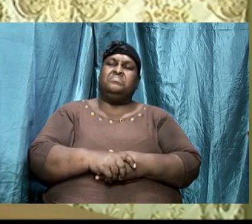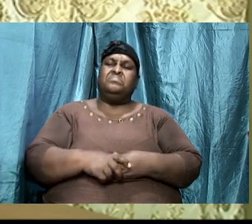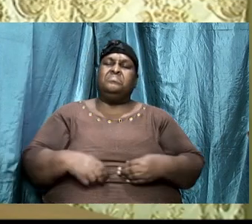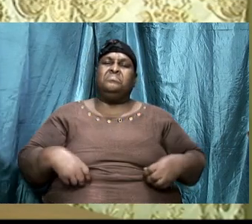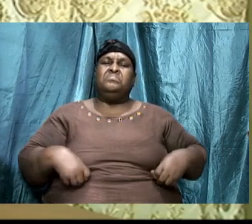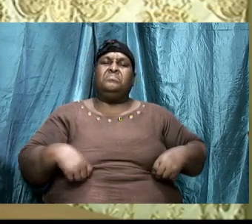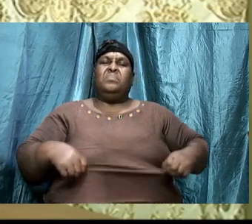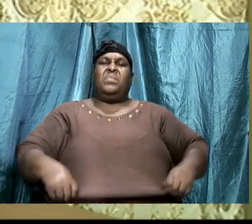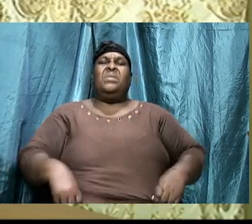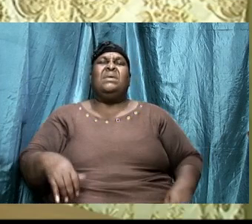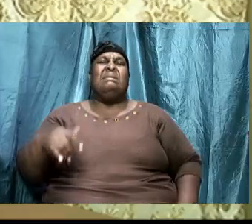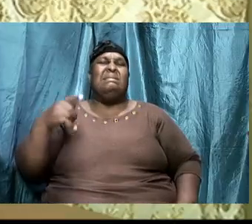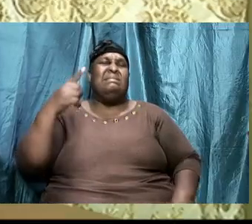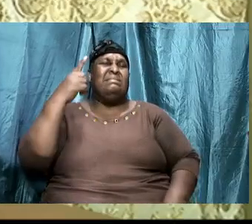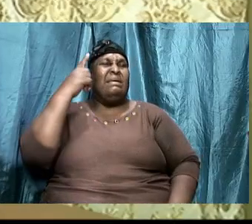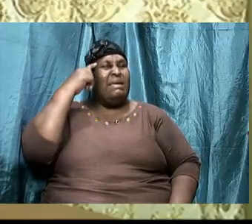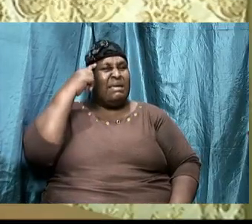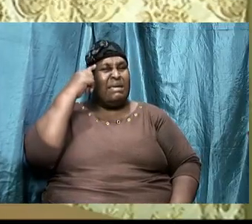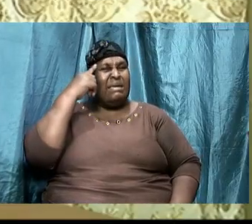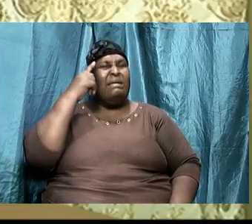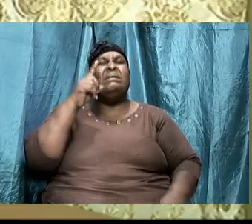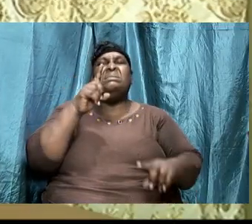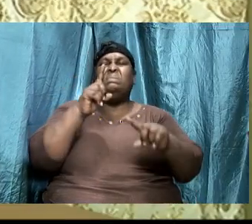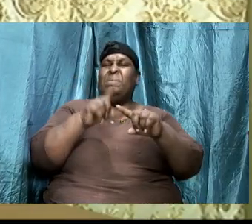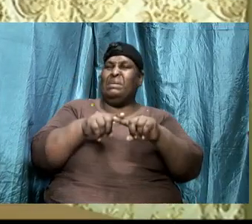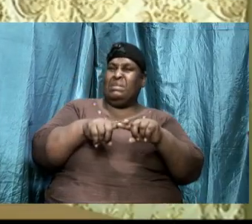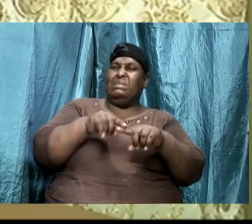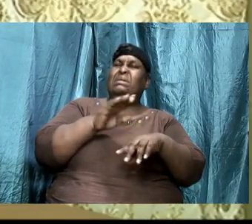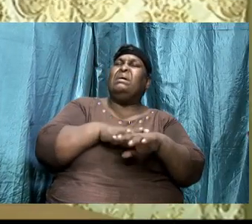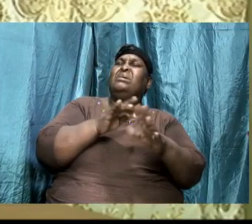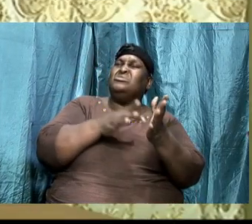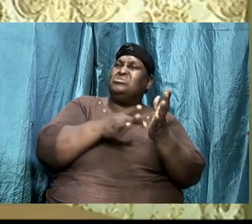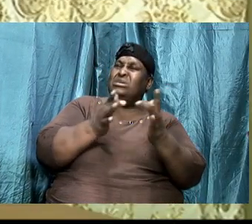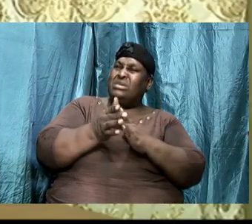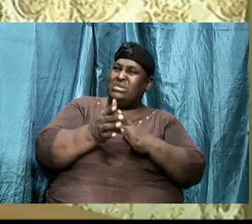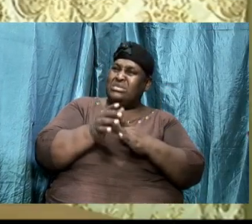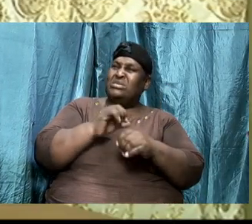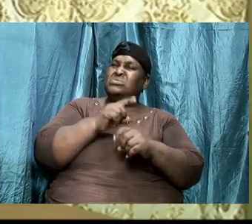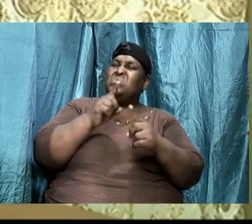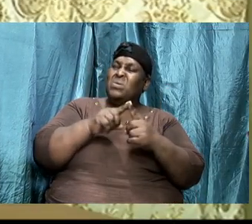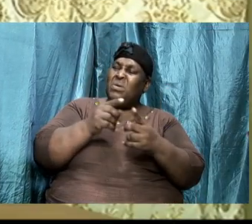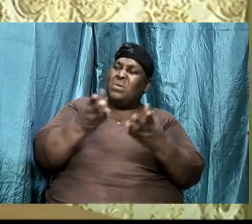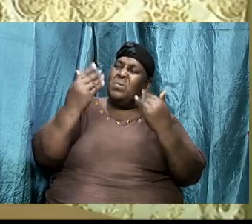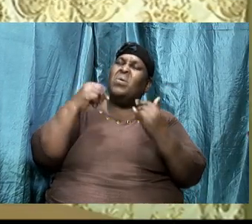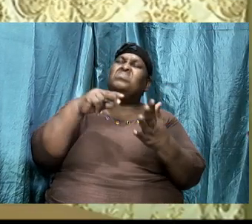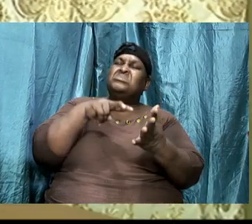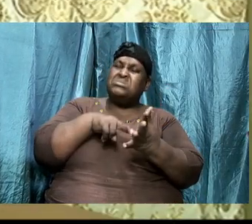and think that we can rest upon the strength of Jesus when it comes to standing